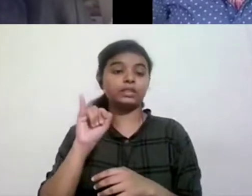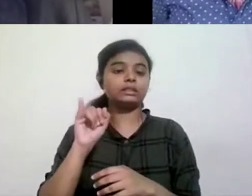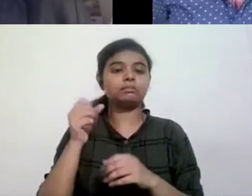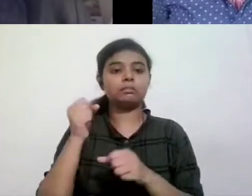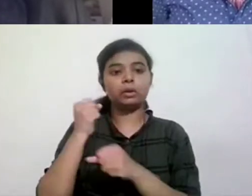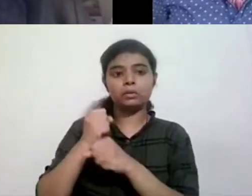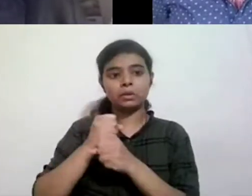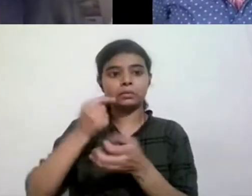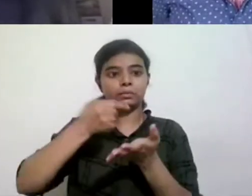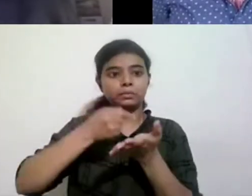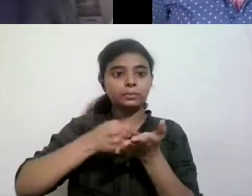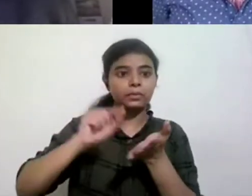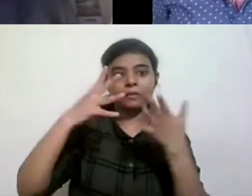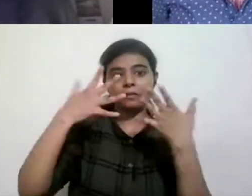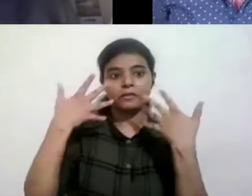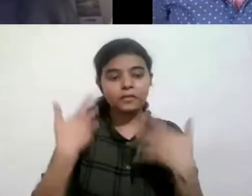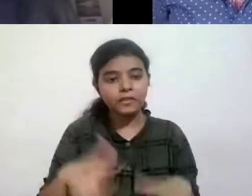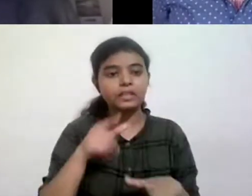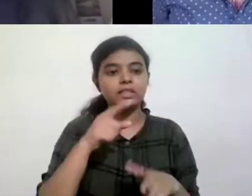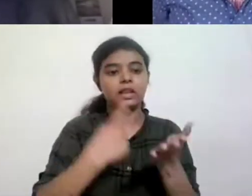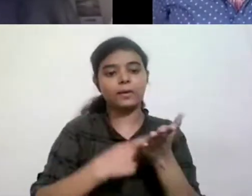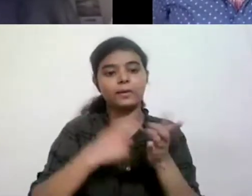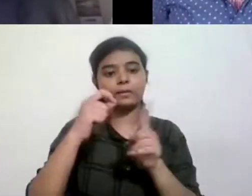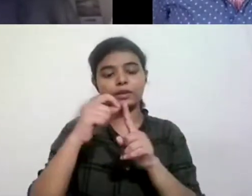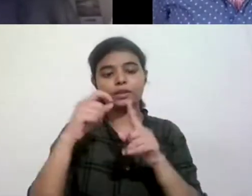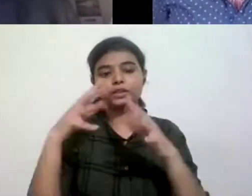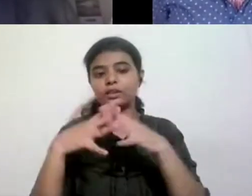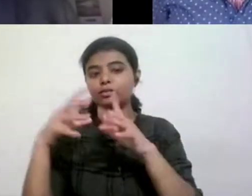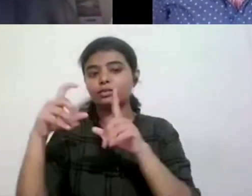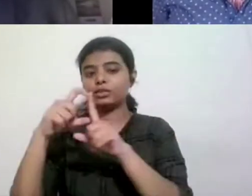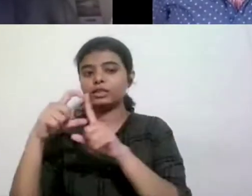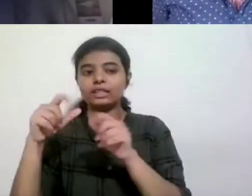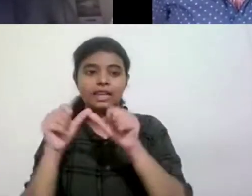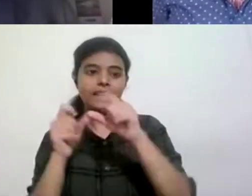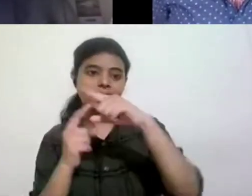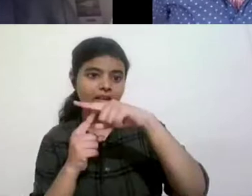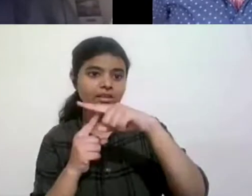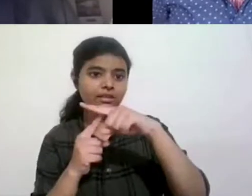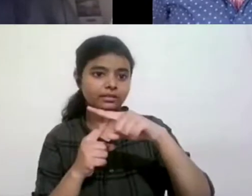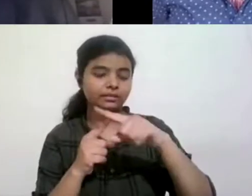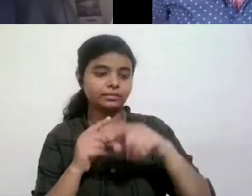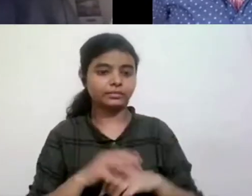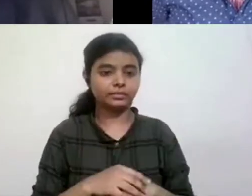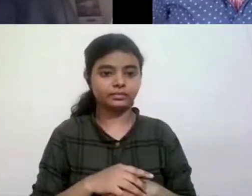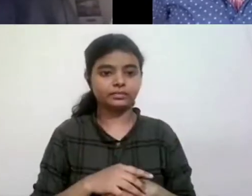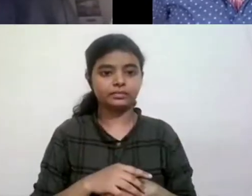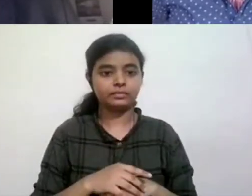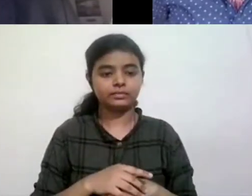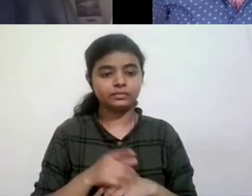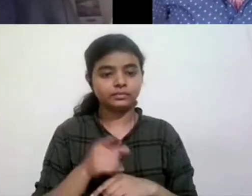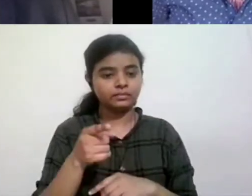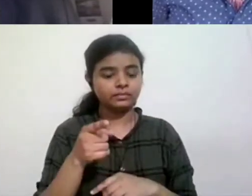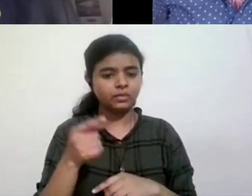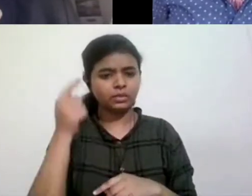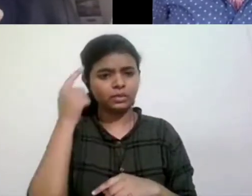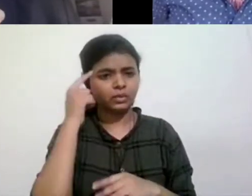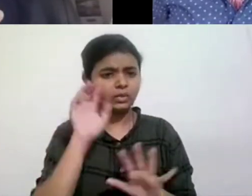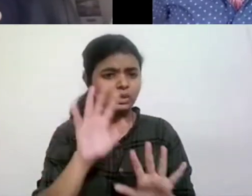new disability law? Uh, if nothing, it has strengthened,